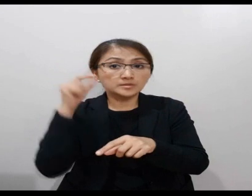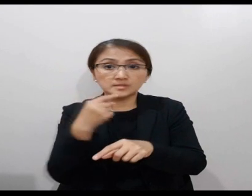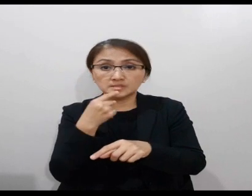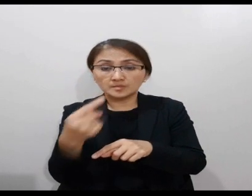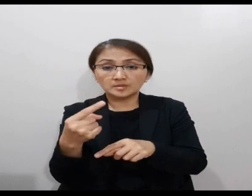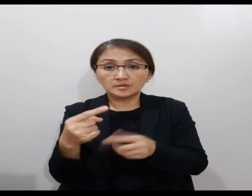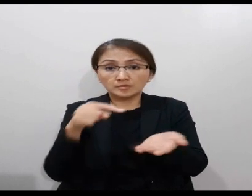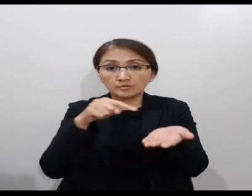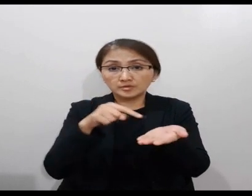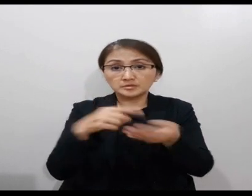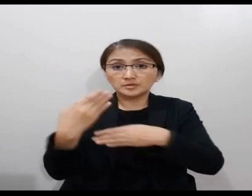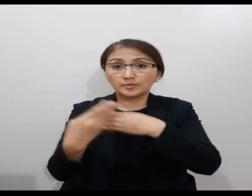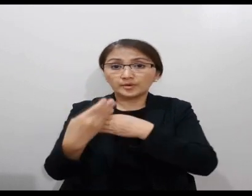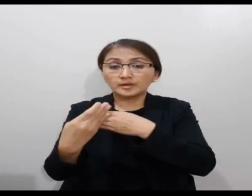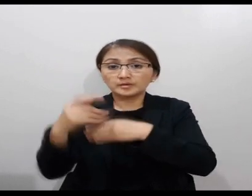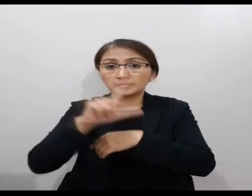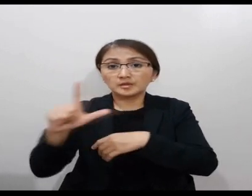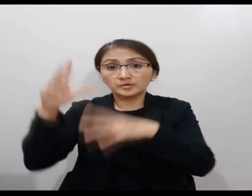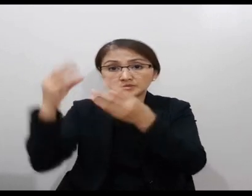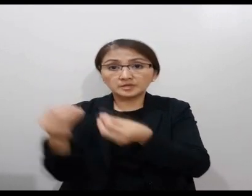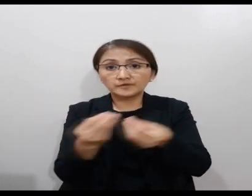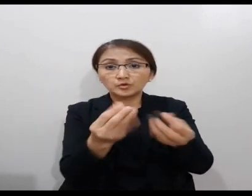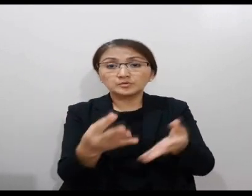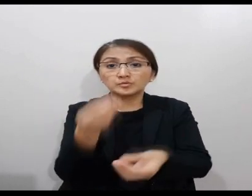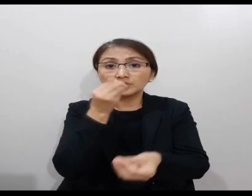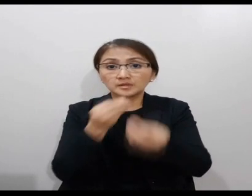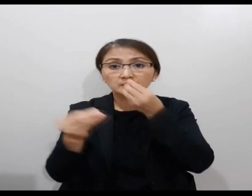them, this is the bread that the Lord has given you to eat.